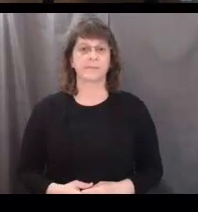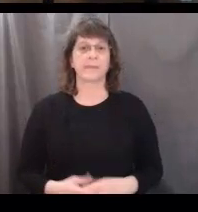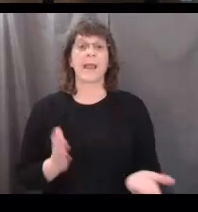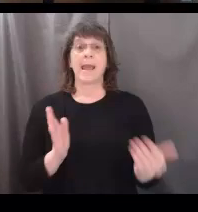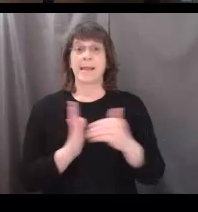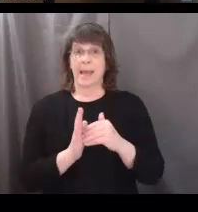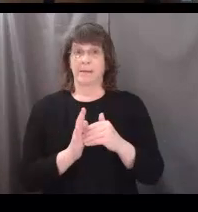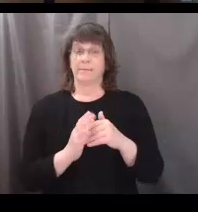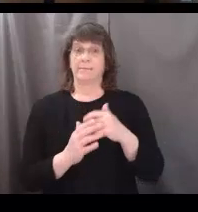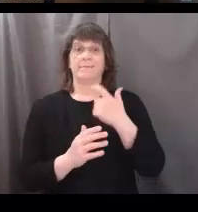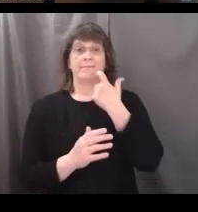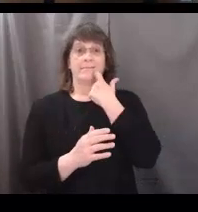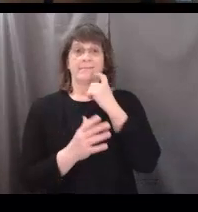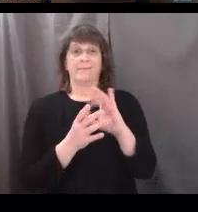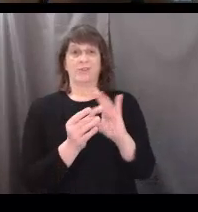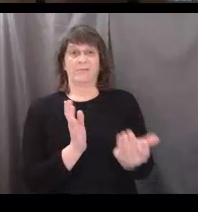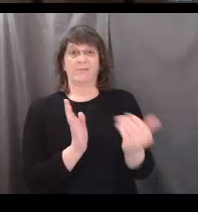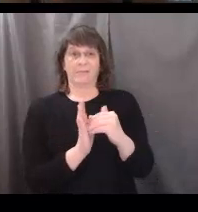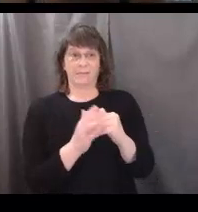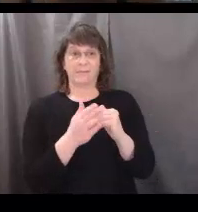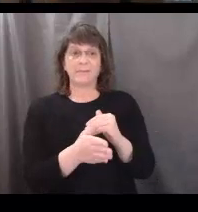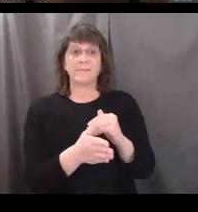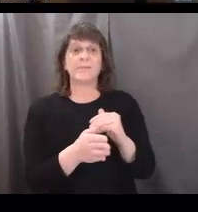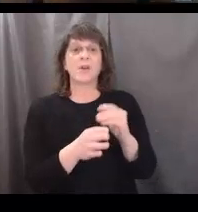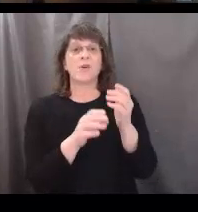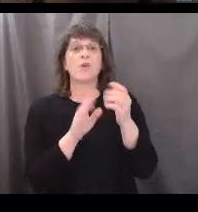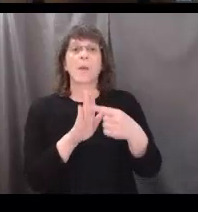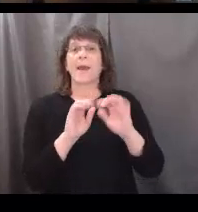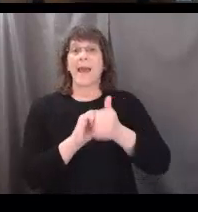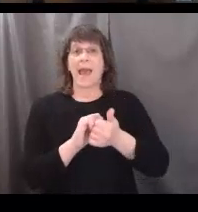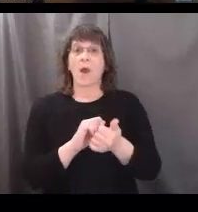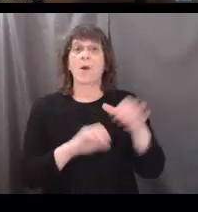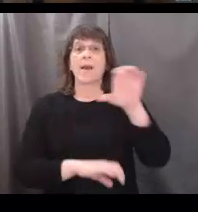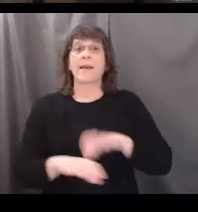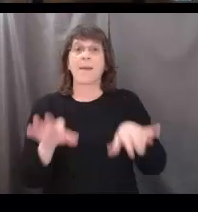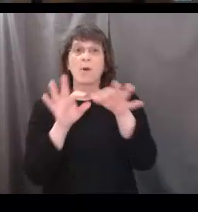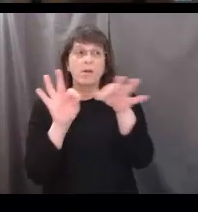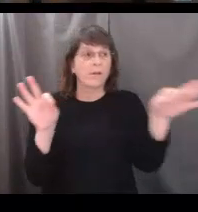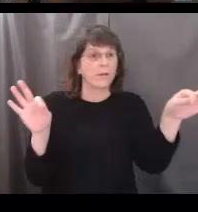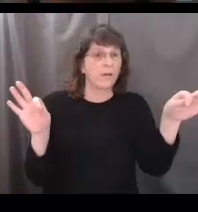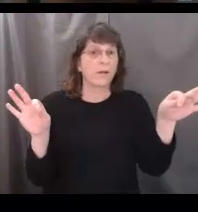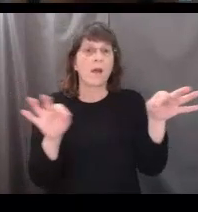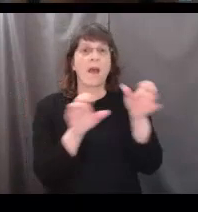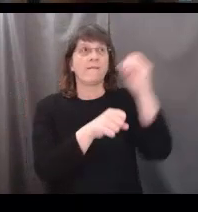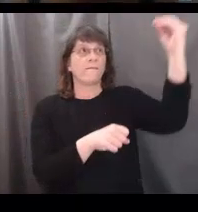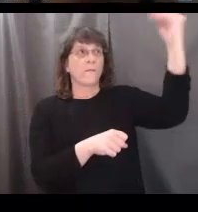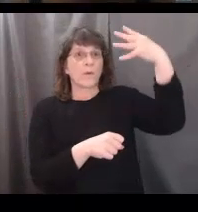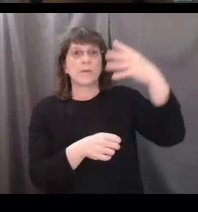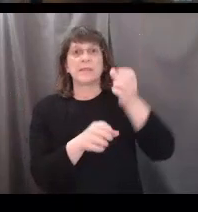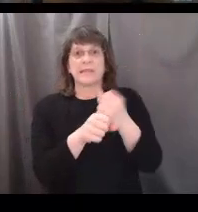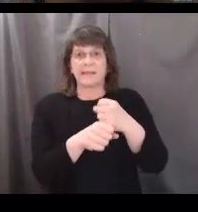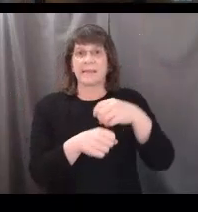Again, here's what I just said, represented by the equation of photosynthesis in plants.